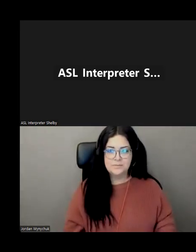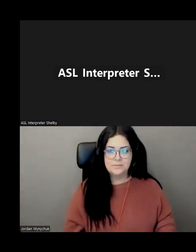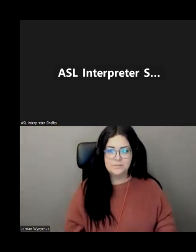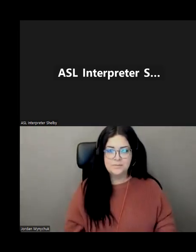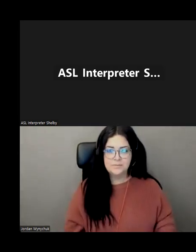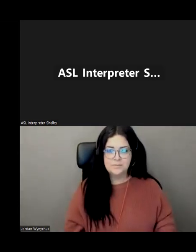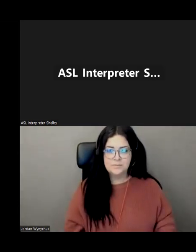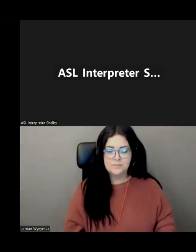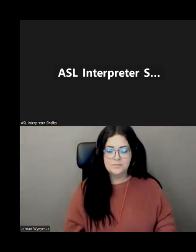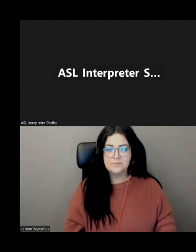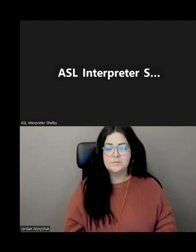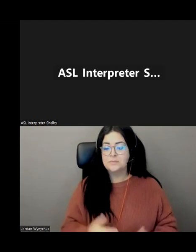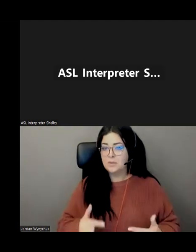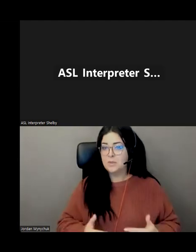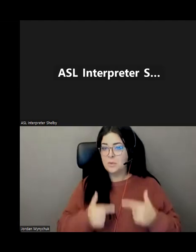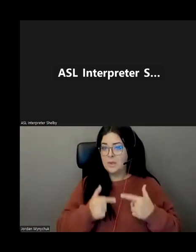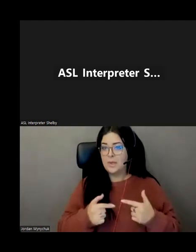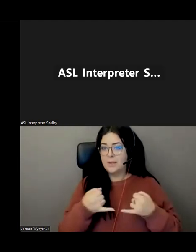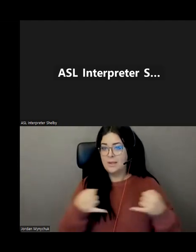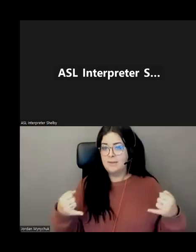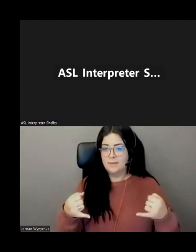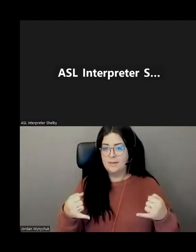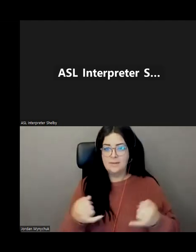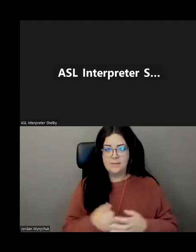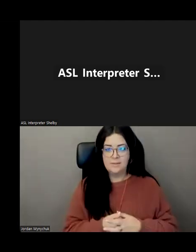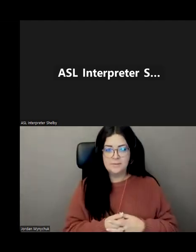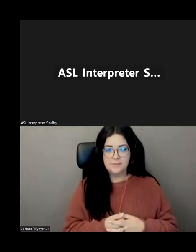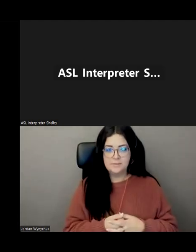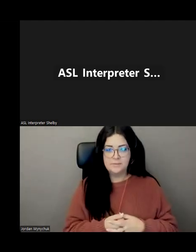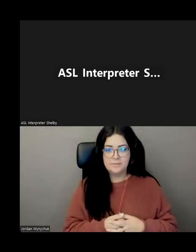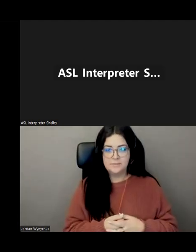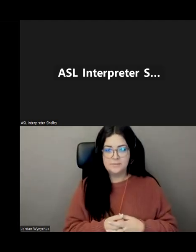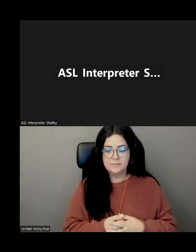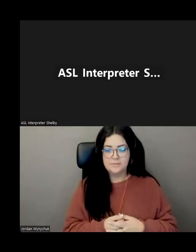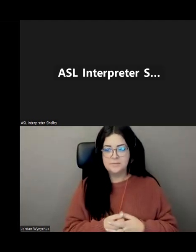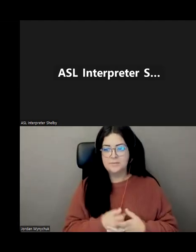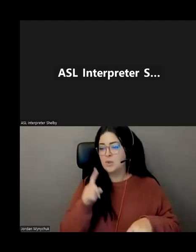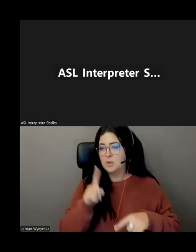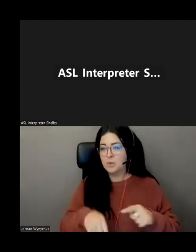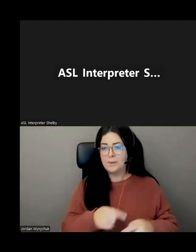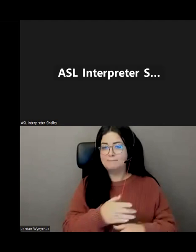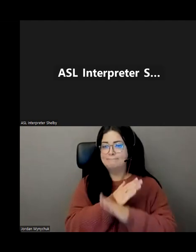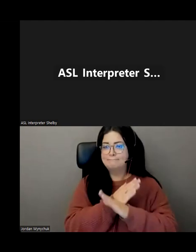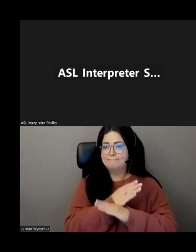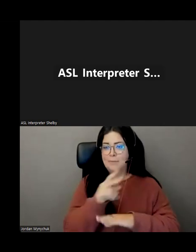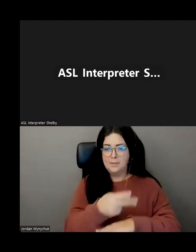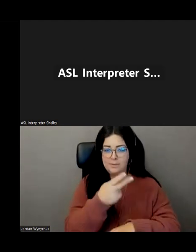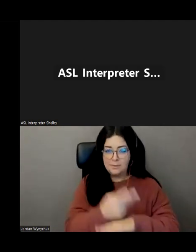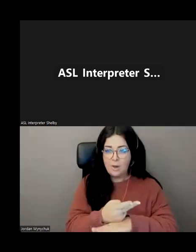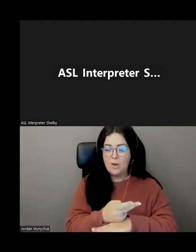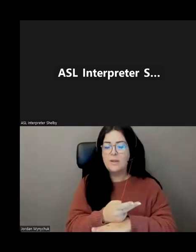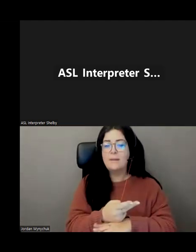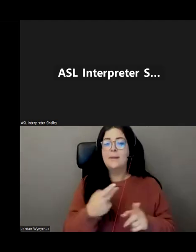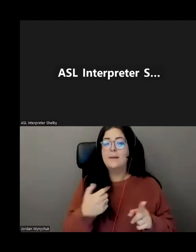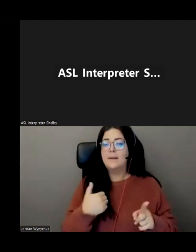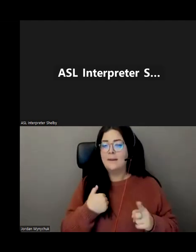so lifeline's here for you as i said before now all prevent falls are preventable but time waiting on the floor can be reduced and that's